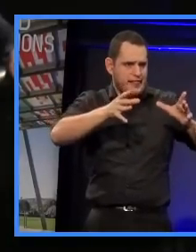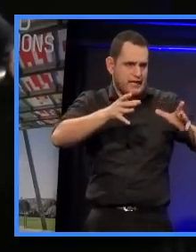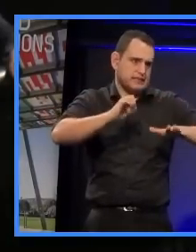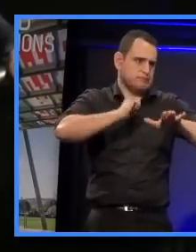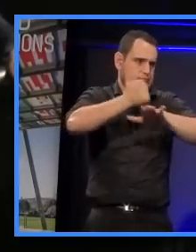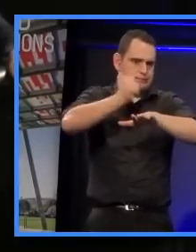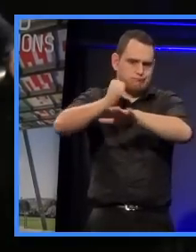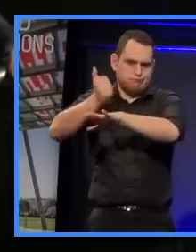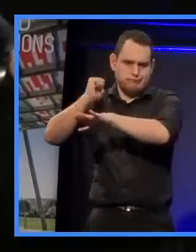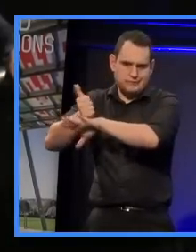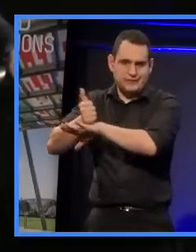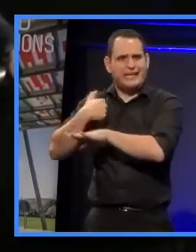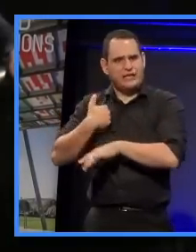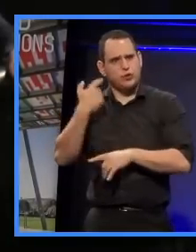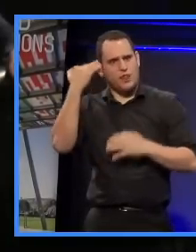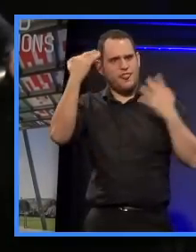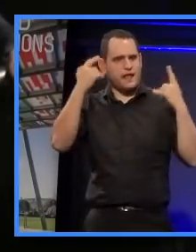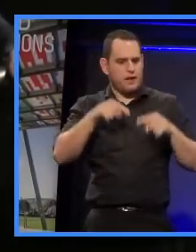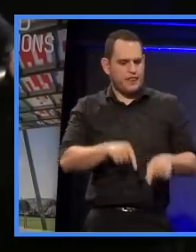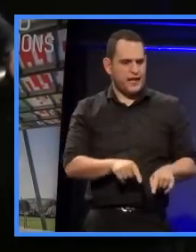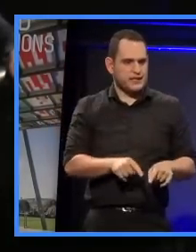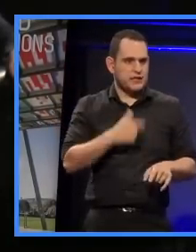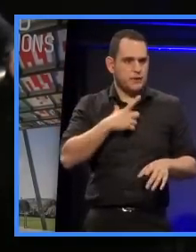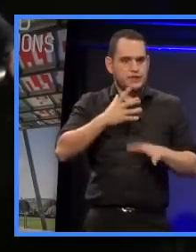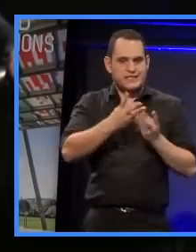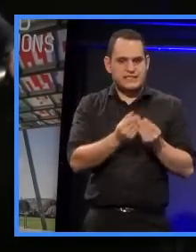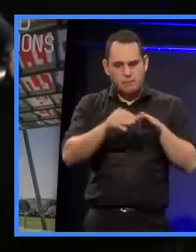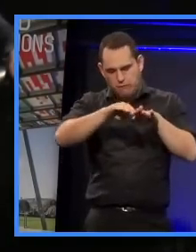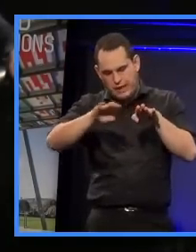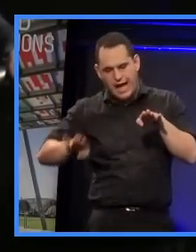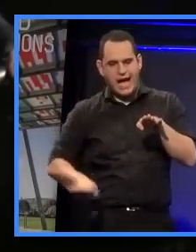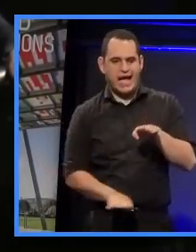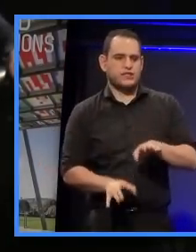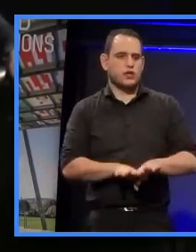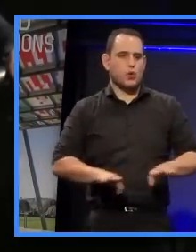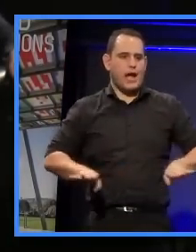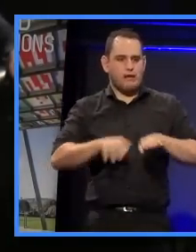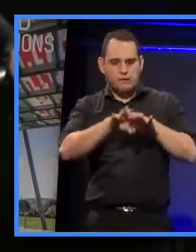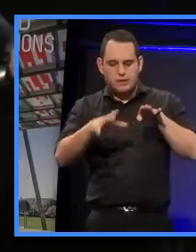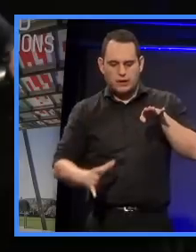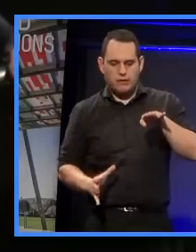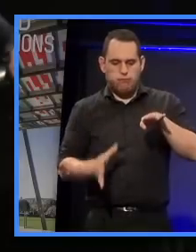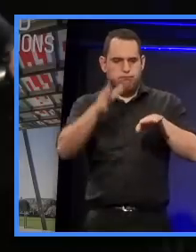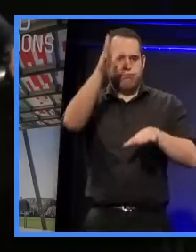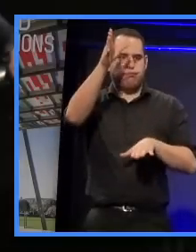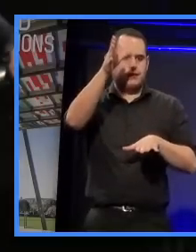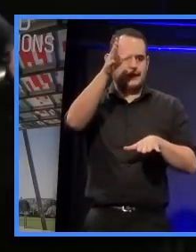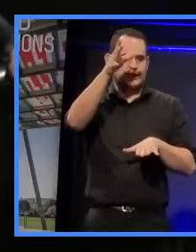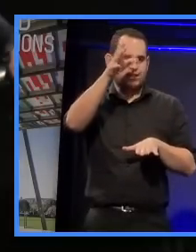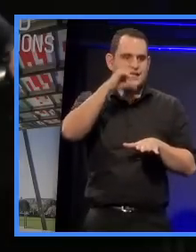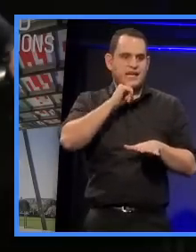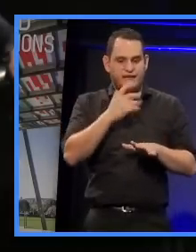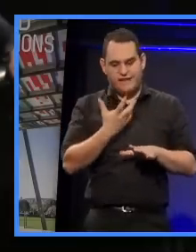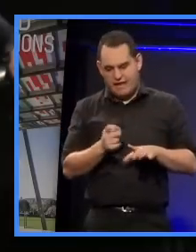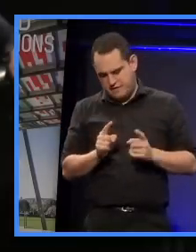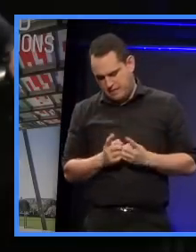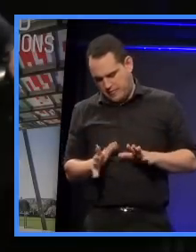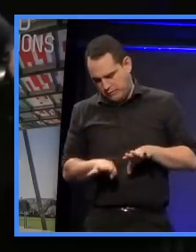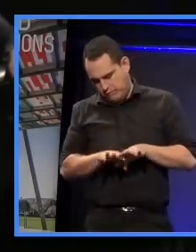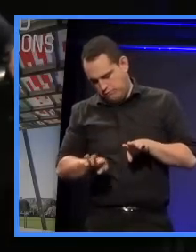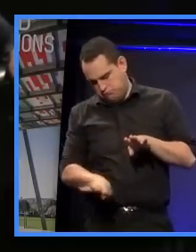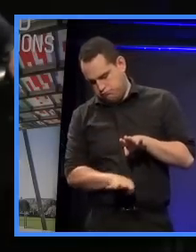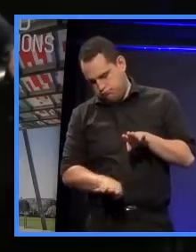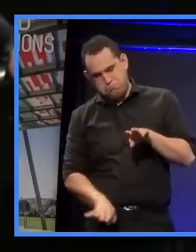putting up, particularly ones that are going underground and have provision for doing something about